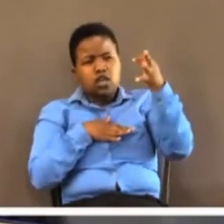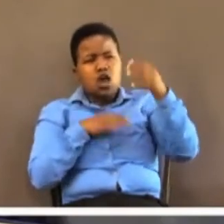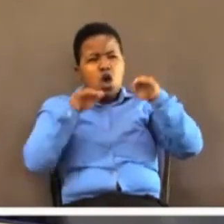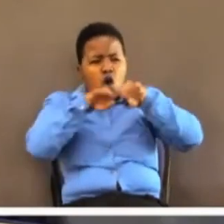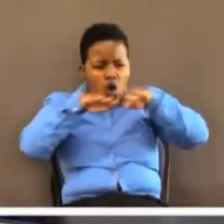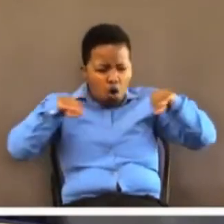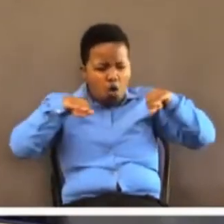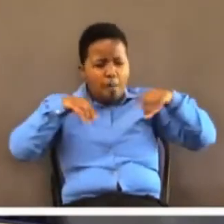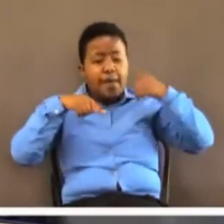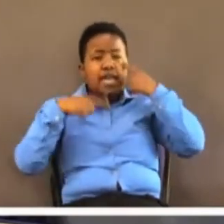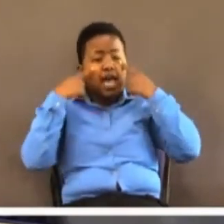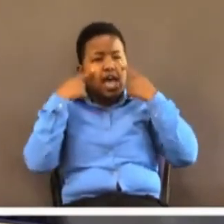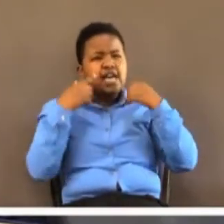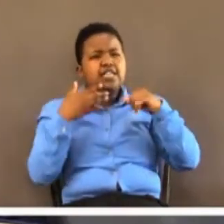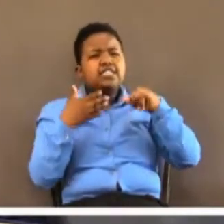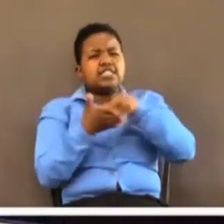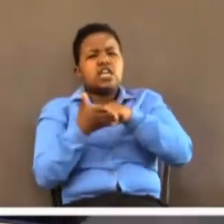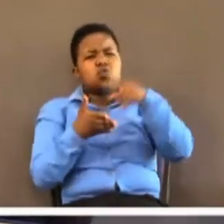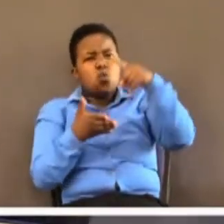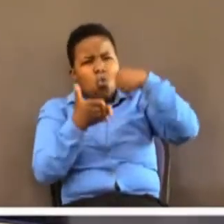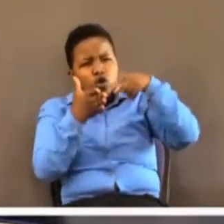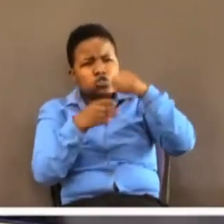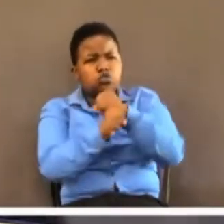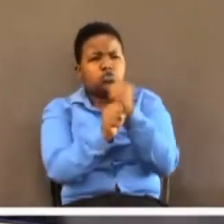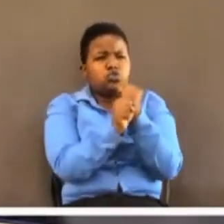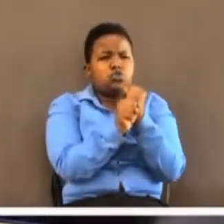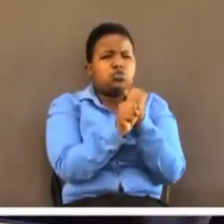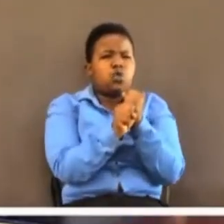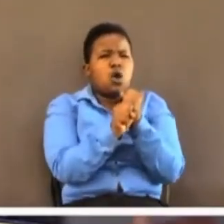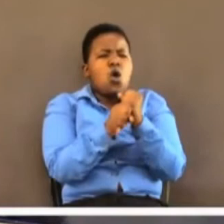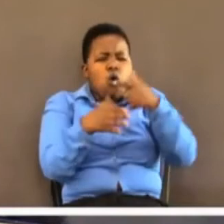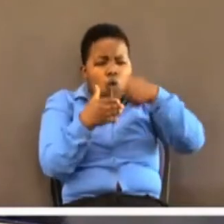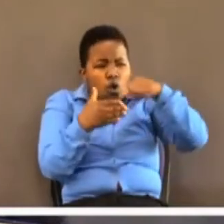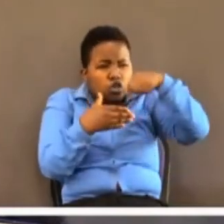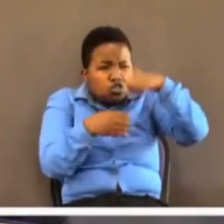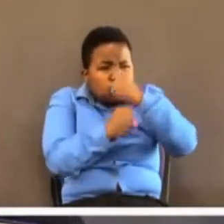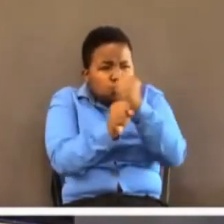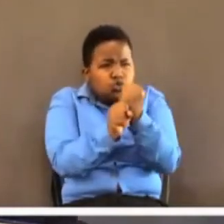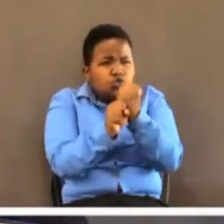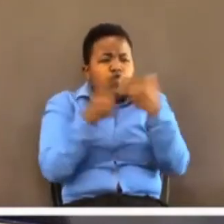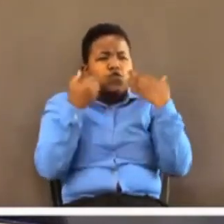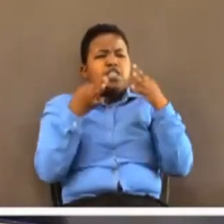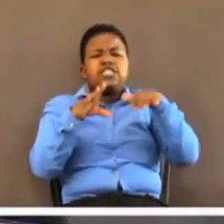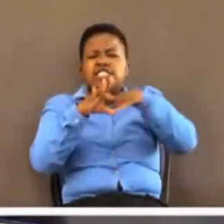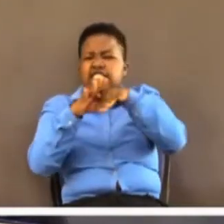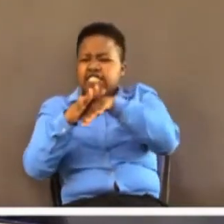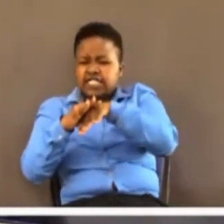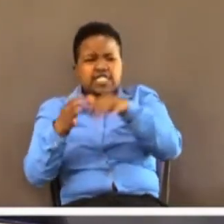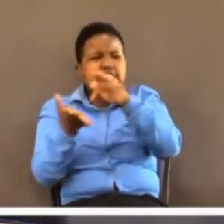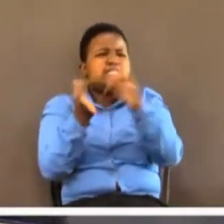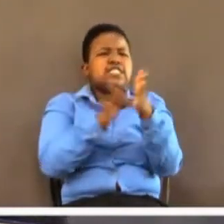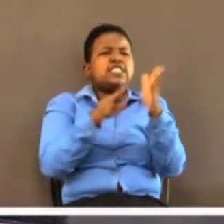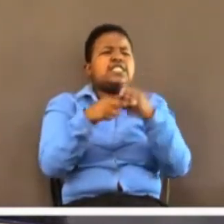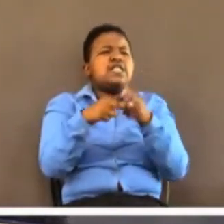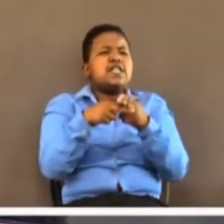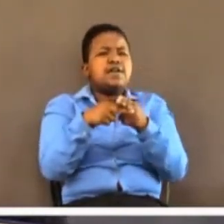eyes to see that which you are doing. That new thing you are doing, oh God. In the name of Jesus Christ. Them